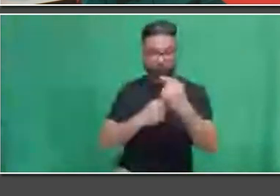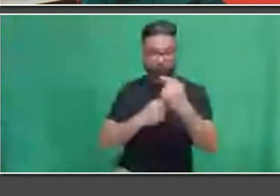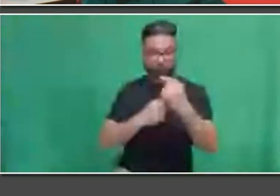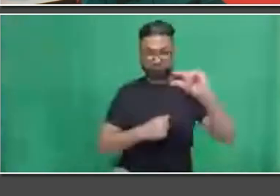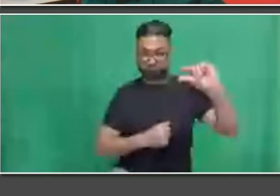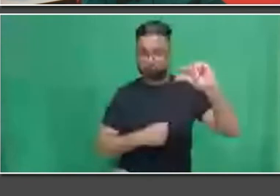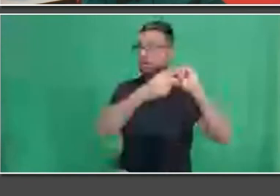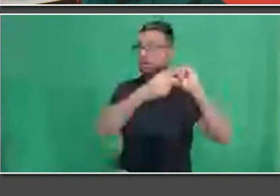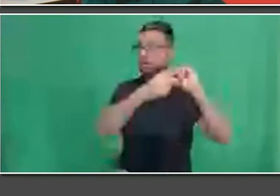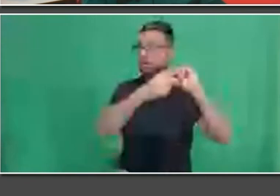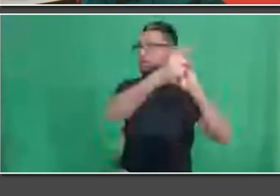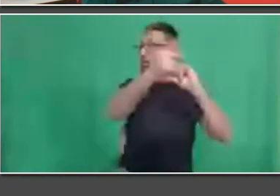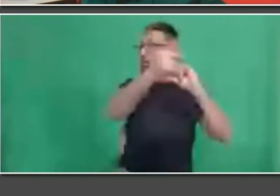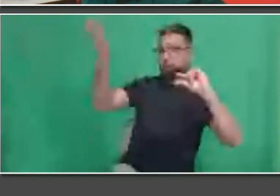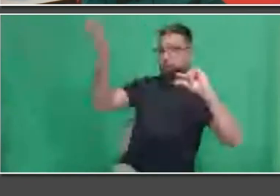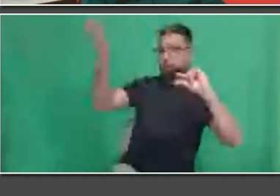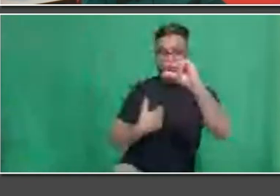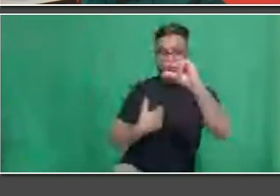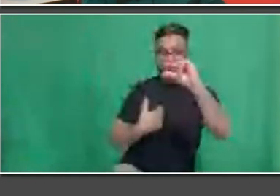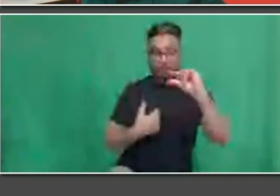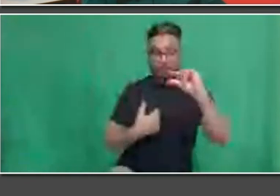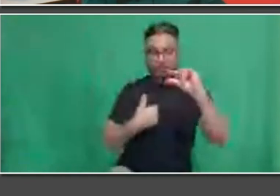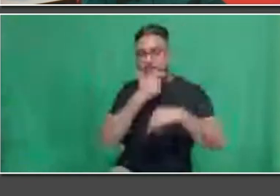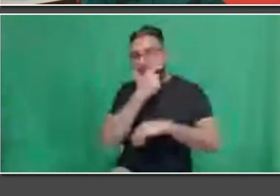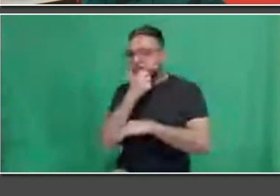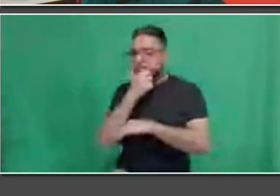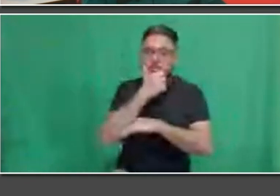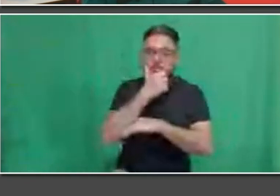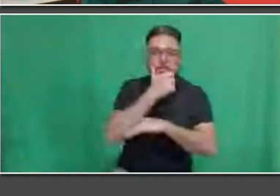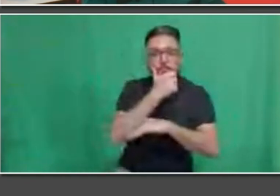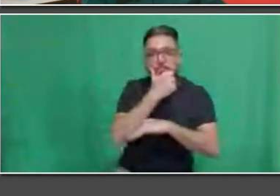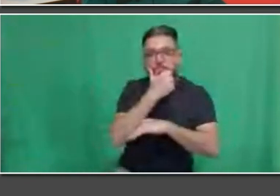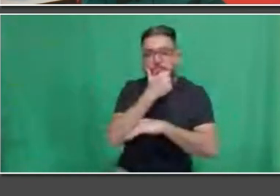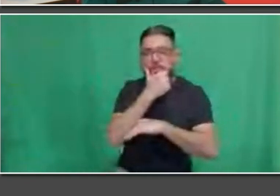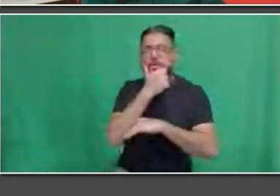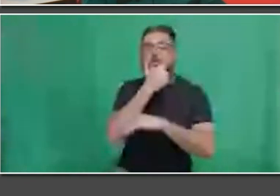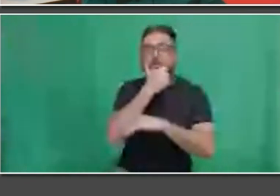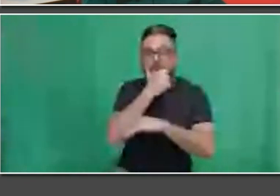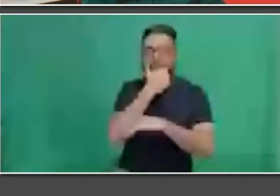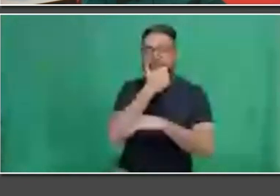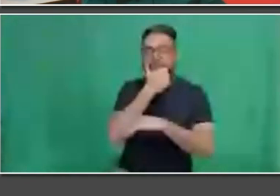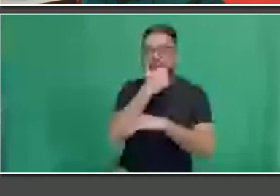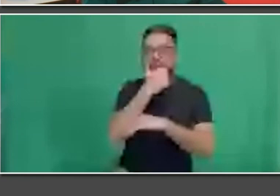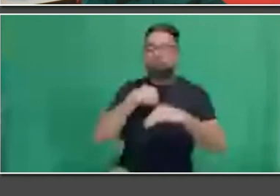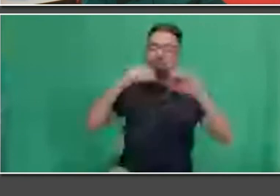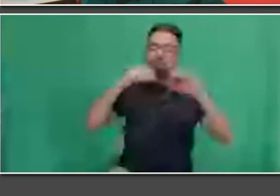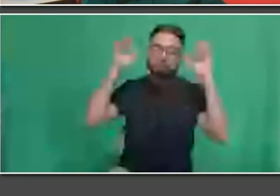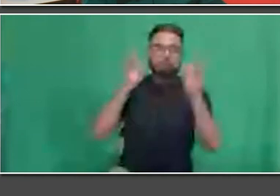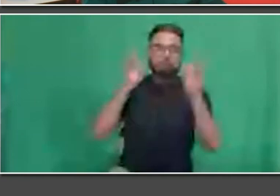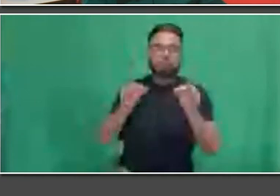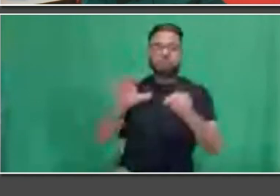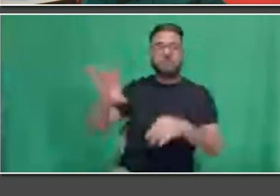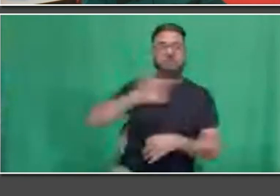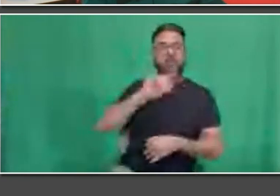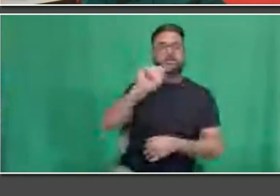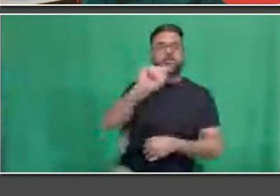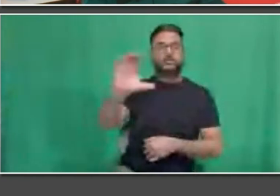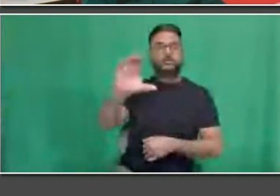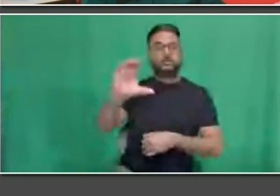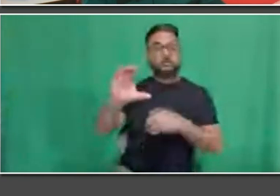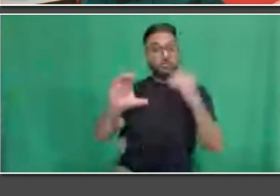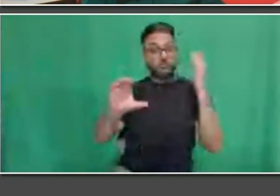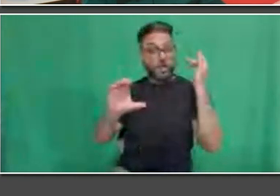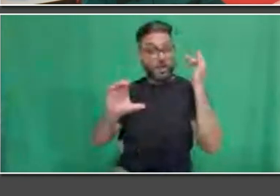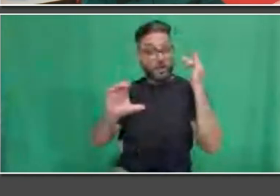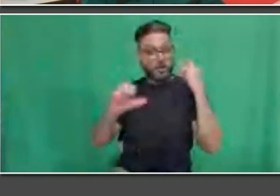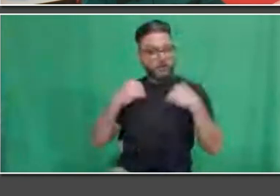I eventually chose the TTC because I knew the awesome opportunities that lay ahead. TTC was in my blood, and